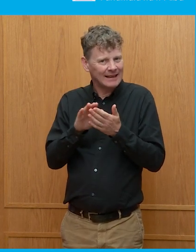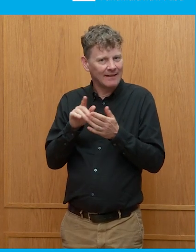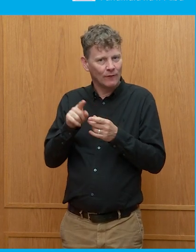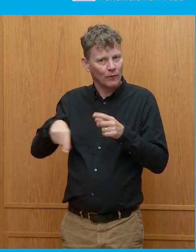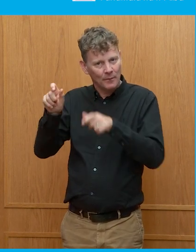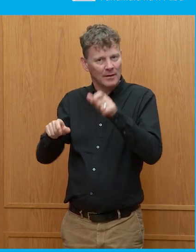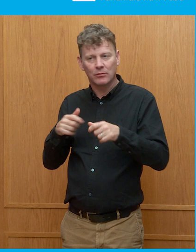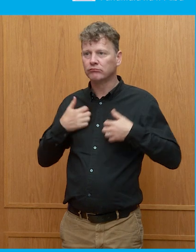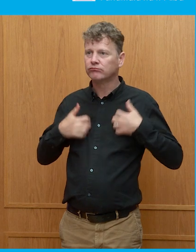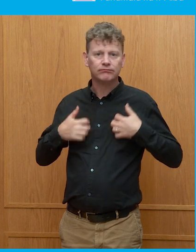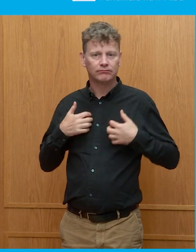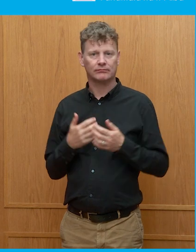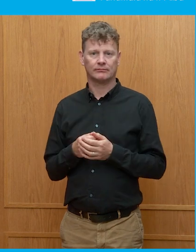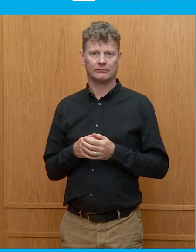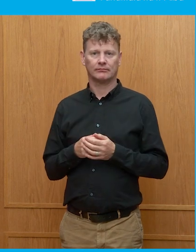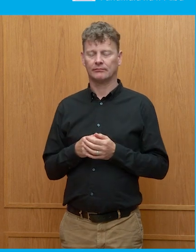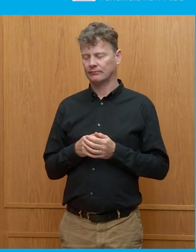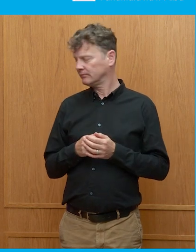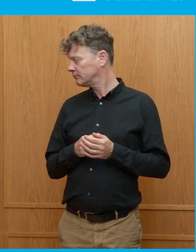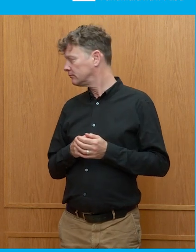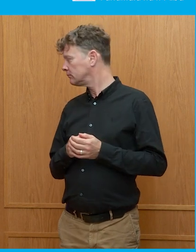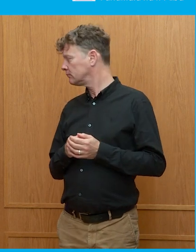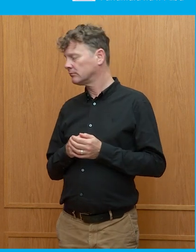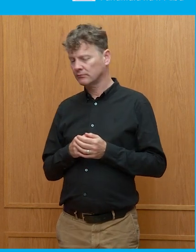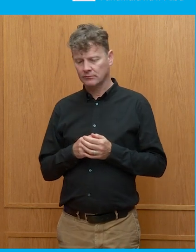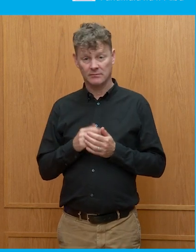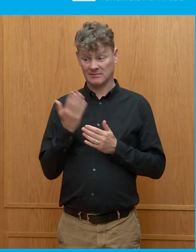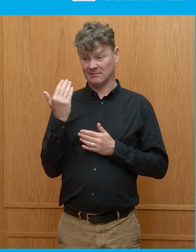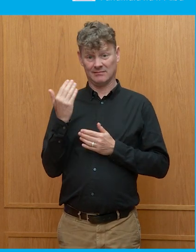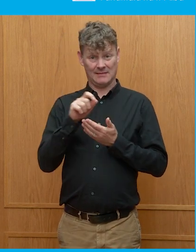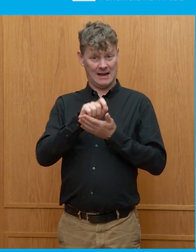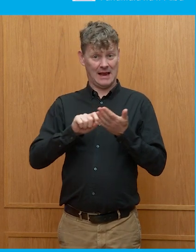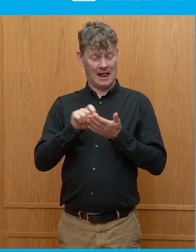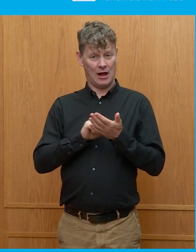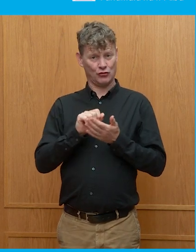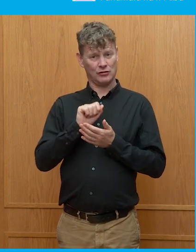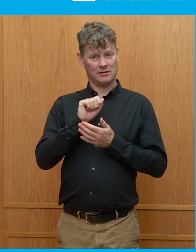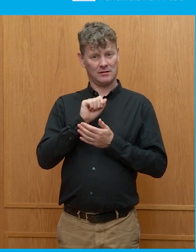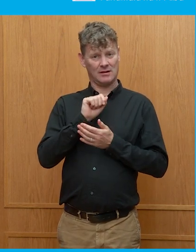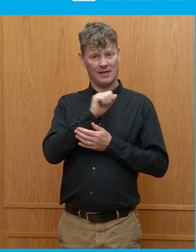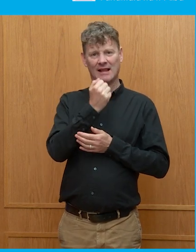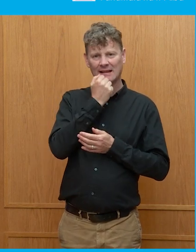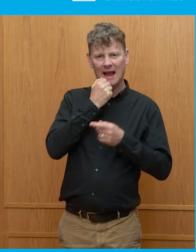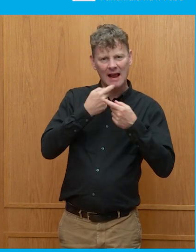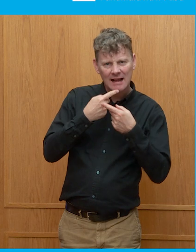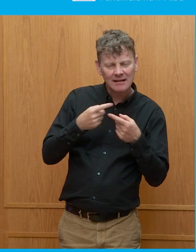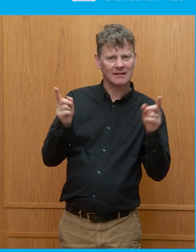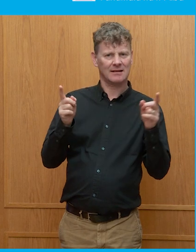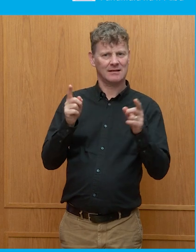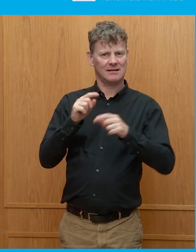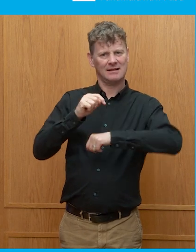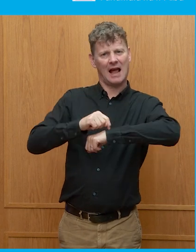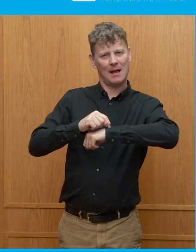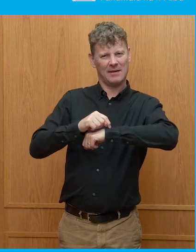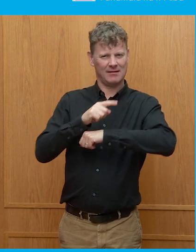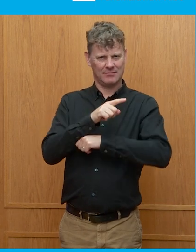look at the tone and the debate around the election that we've just been through. You know, young people's voice in this was almost